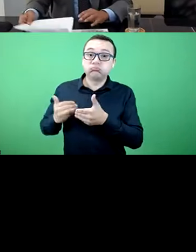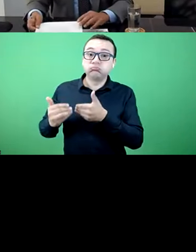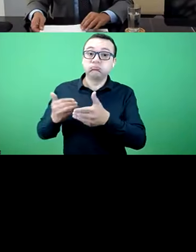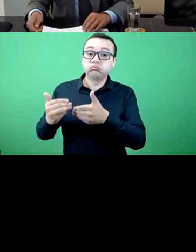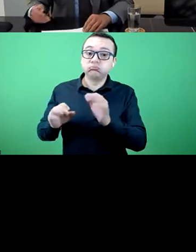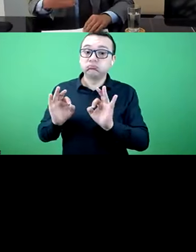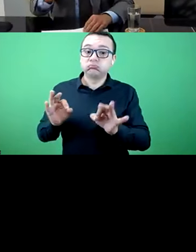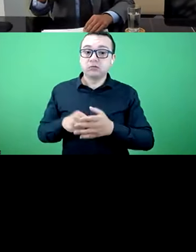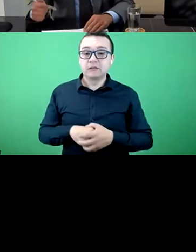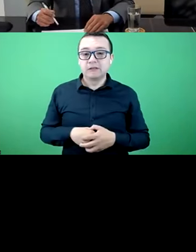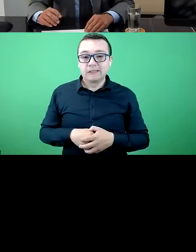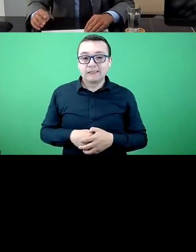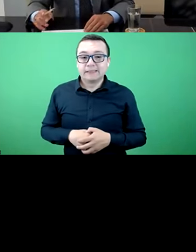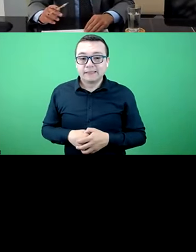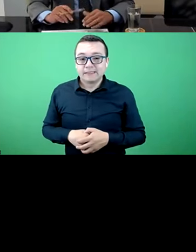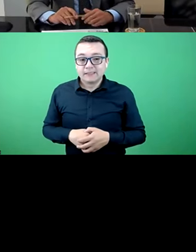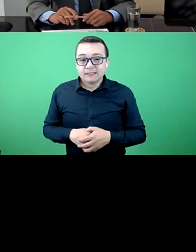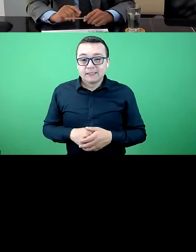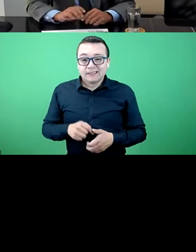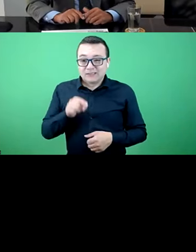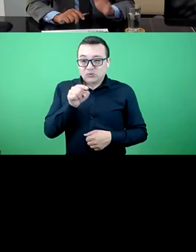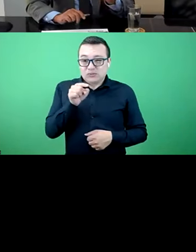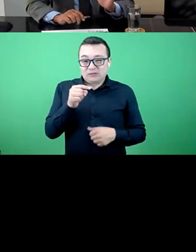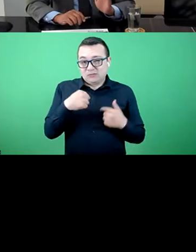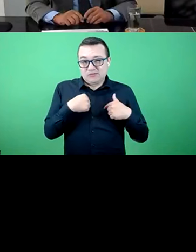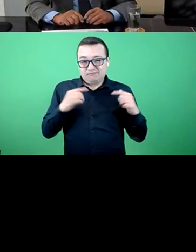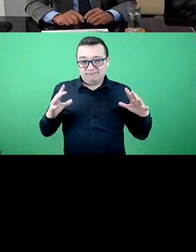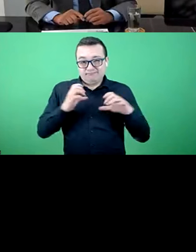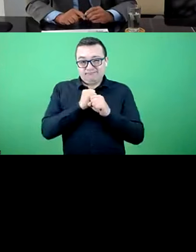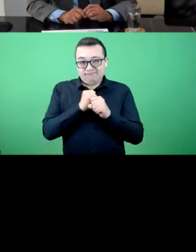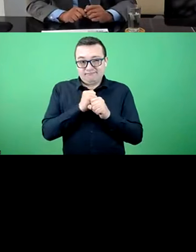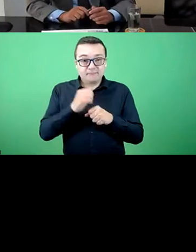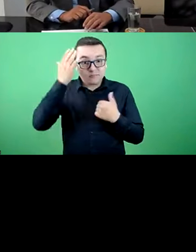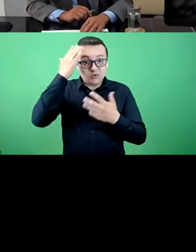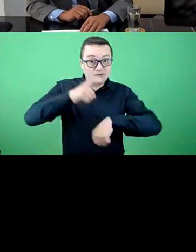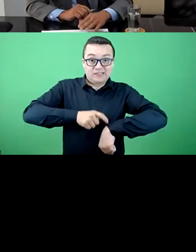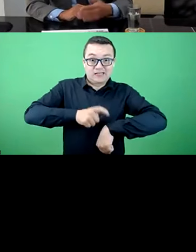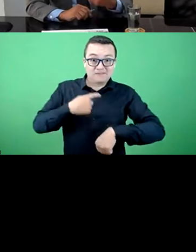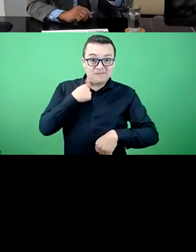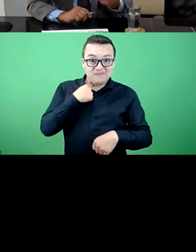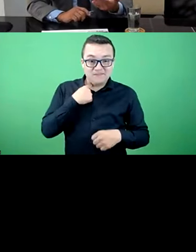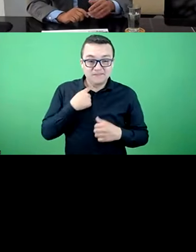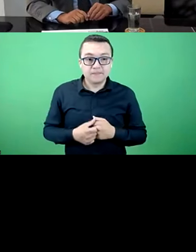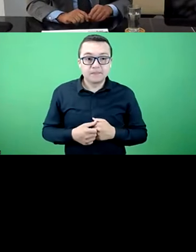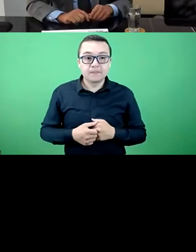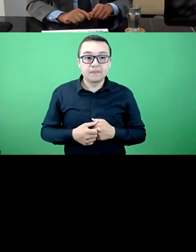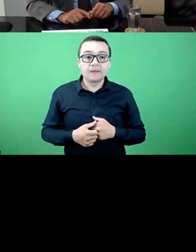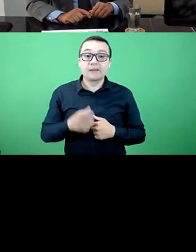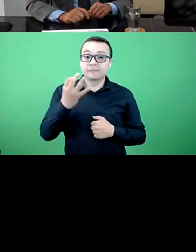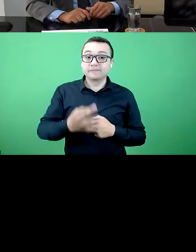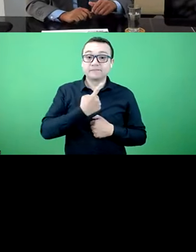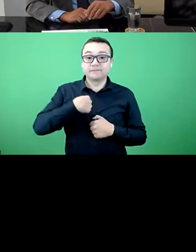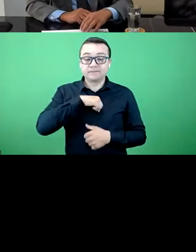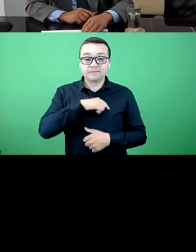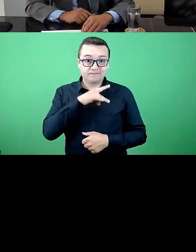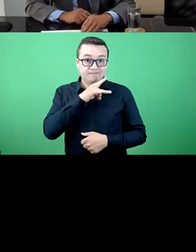contributions in a significant amount in recent times. To wrap up with some of these remarks, I don't know how much time is